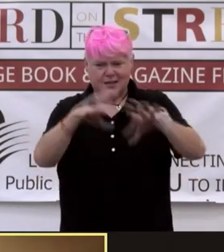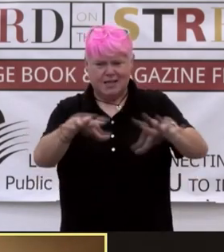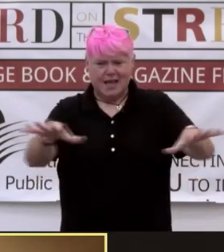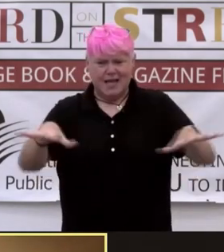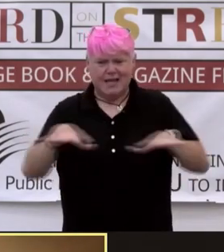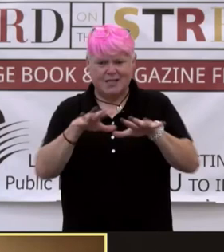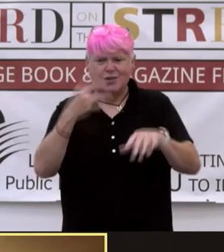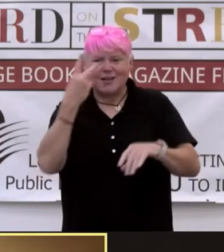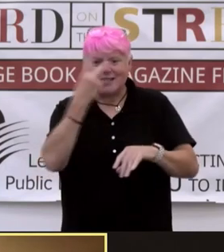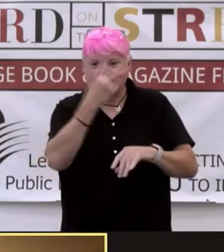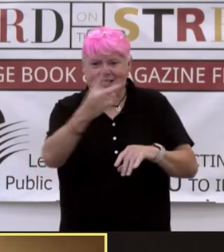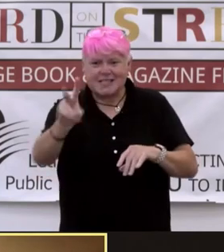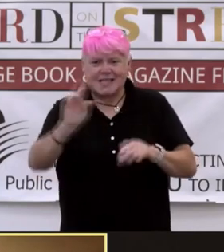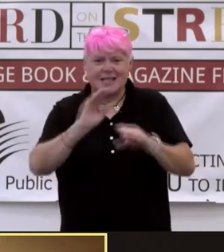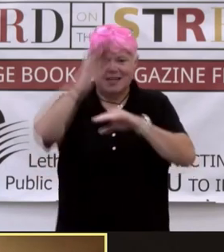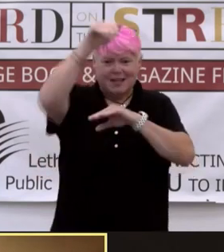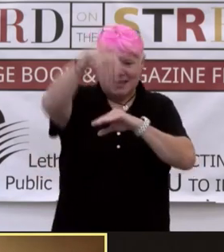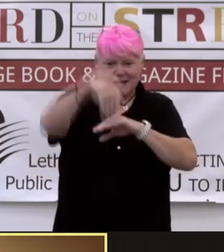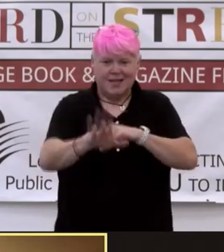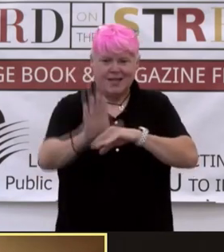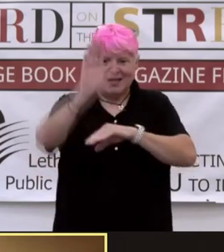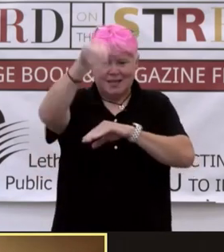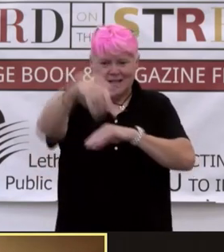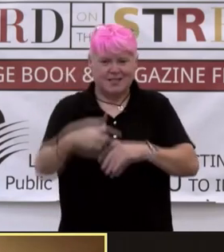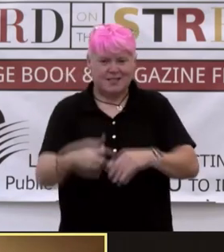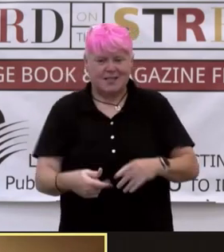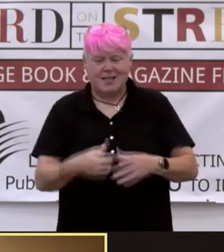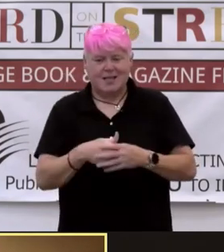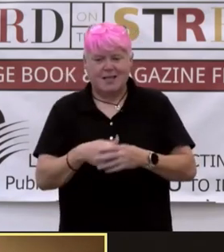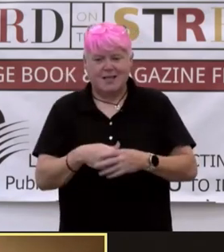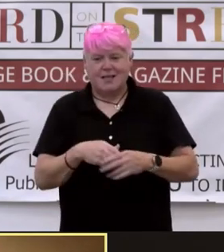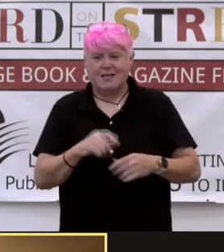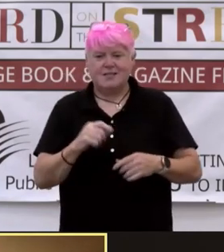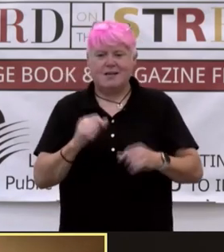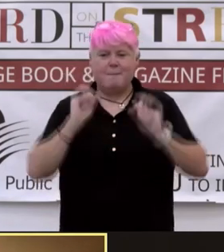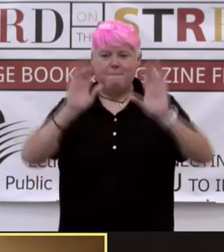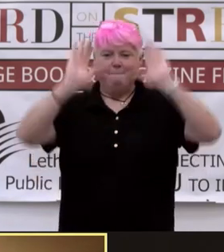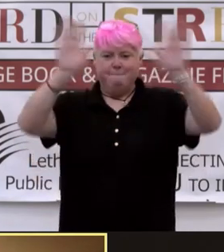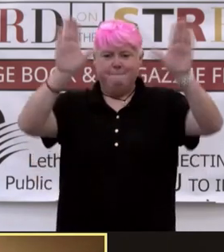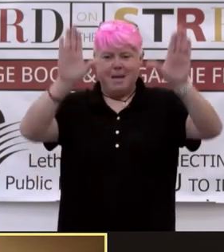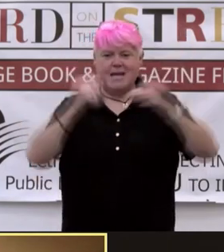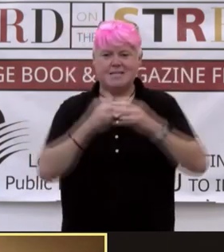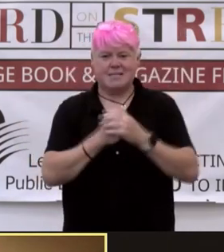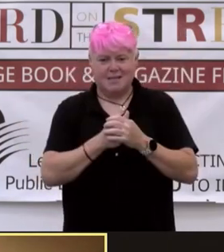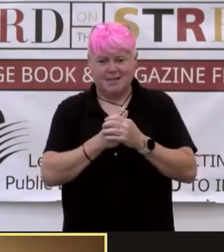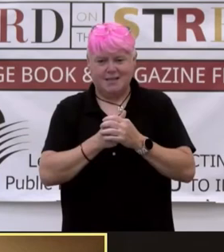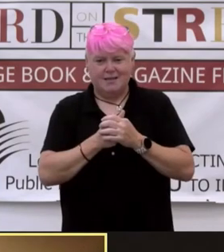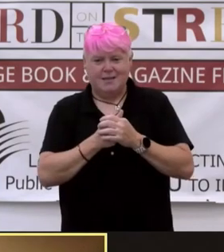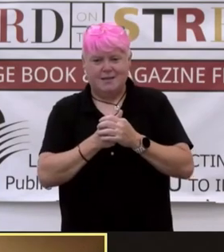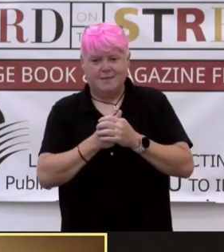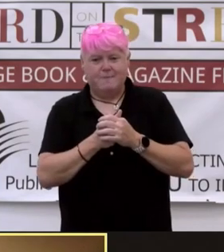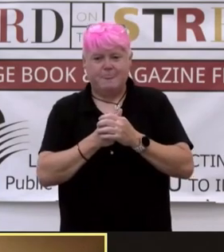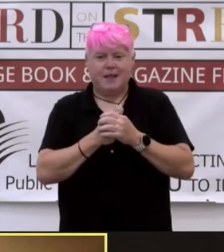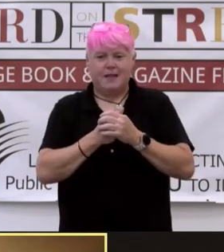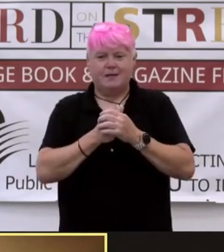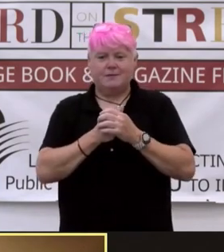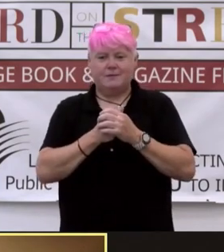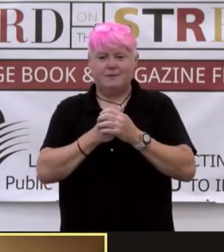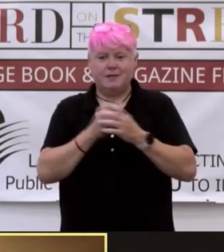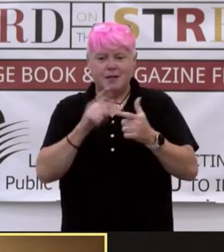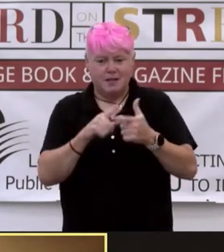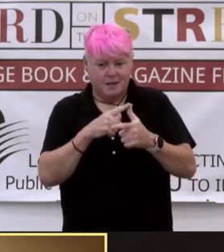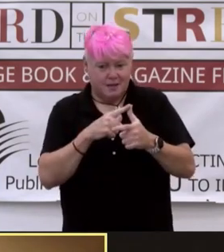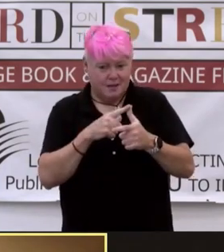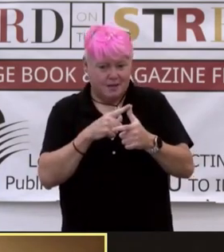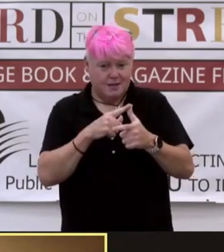hills undulate and come into being. It's really amazing. And I'm still striving to do something like that. And then there's